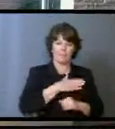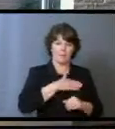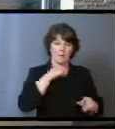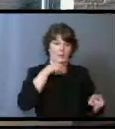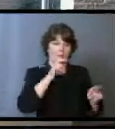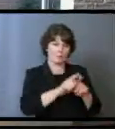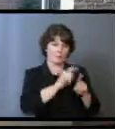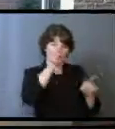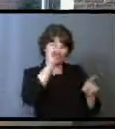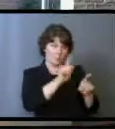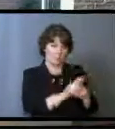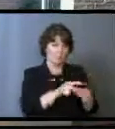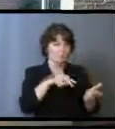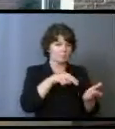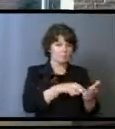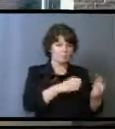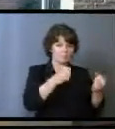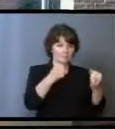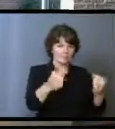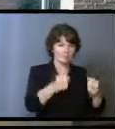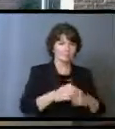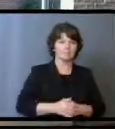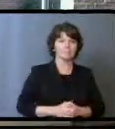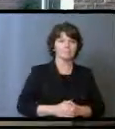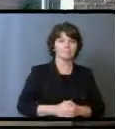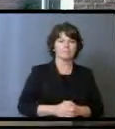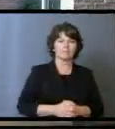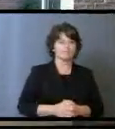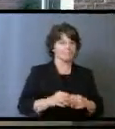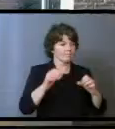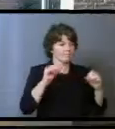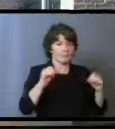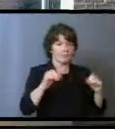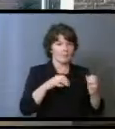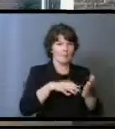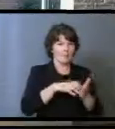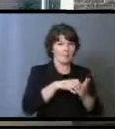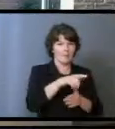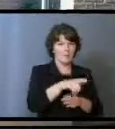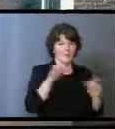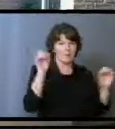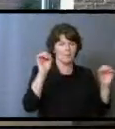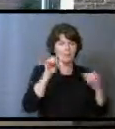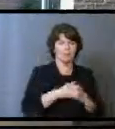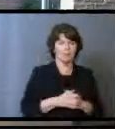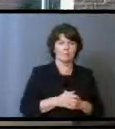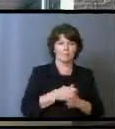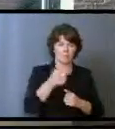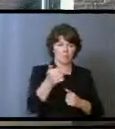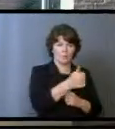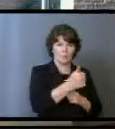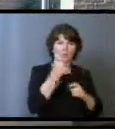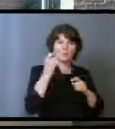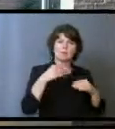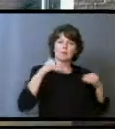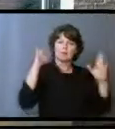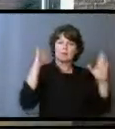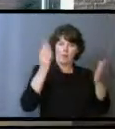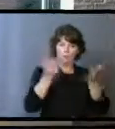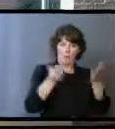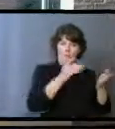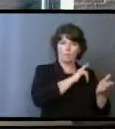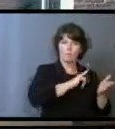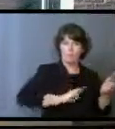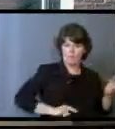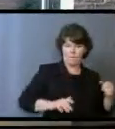sisters and brothers, stand firm. Let nothing move you. Always give yourselves fully to the work of the